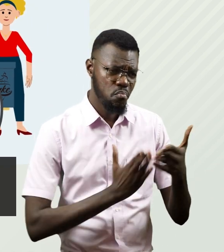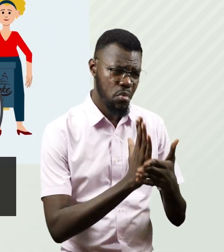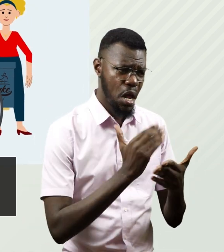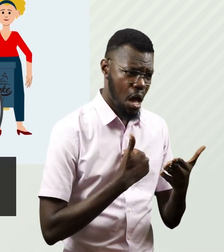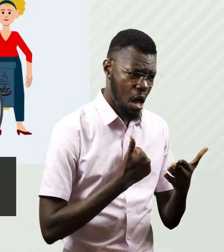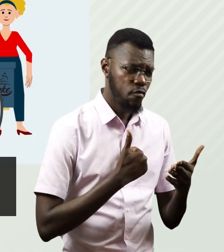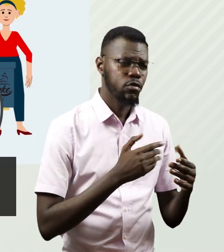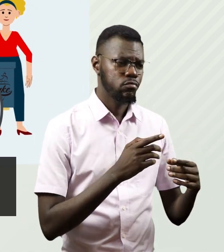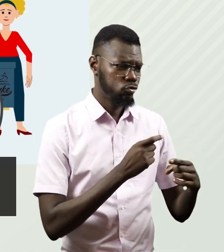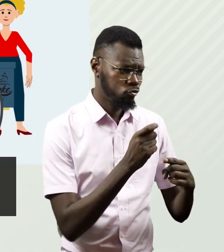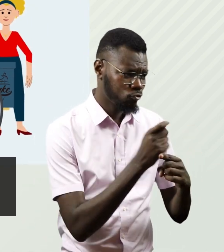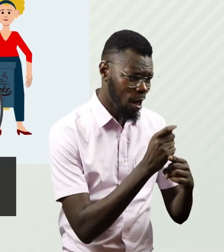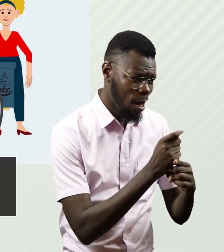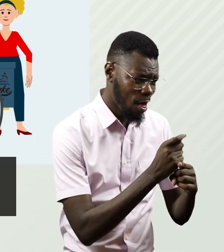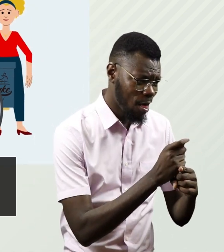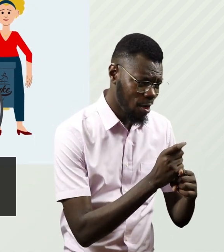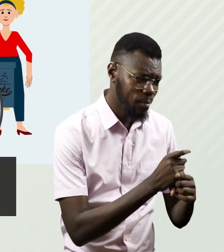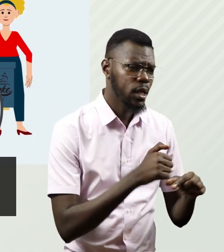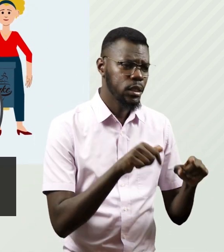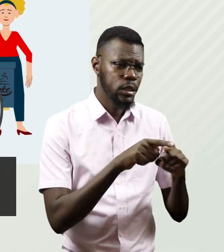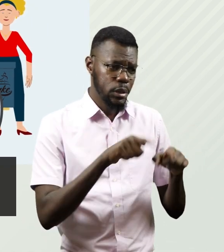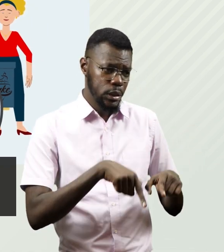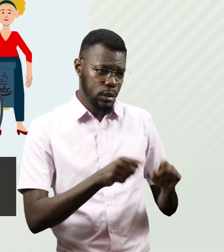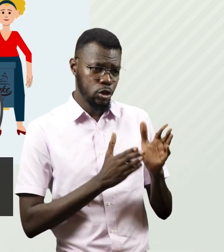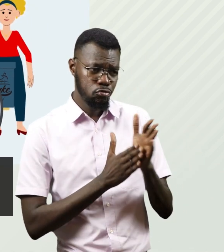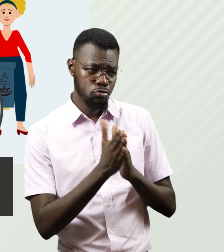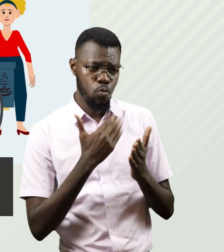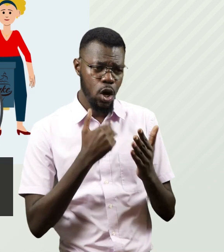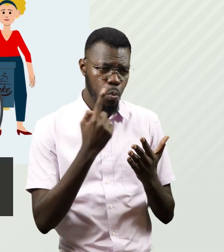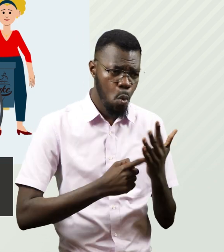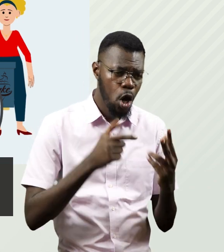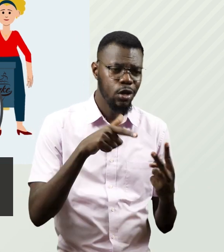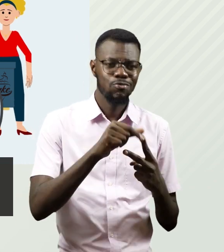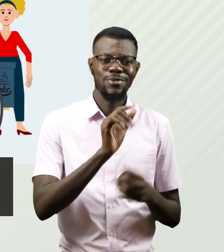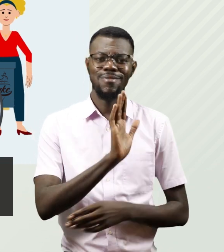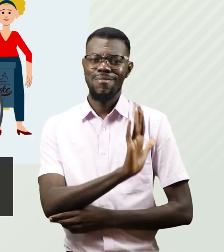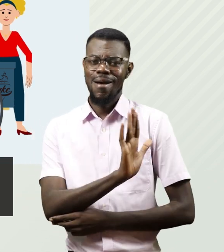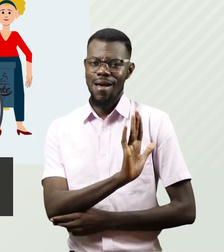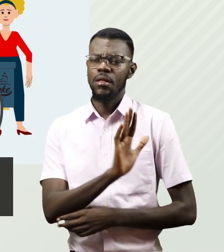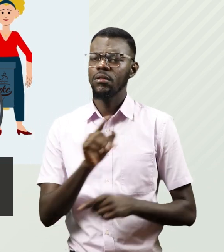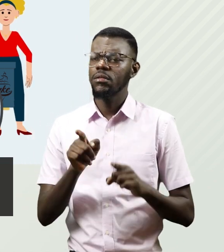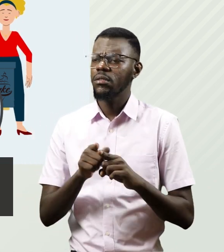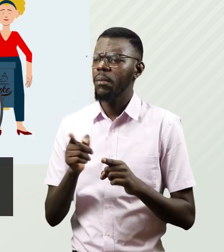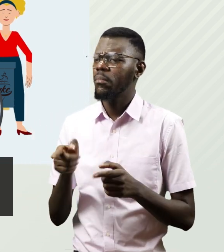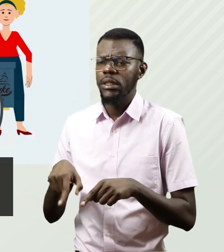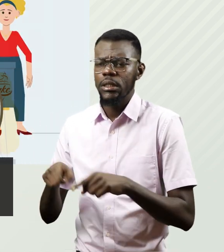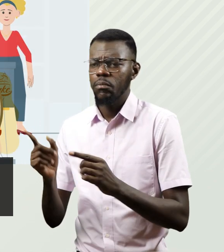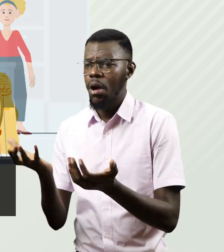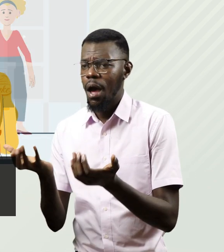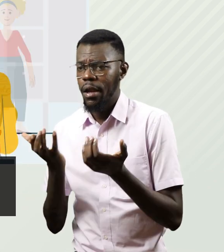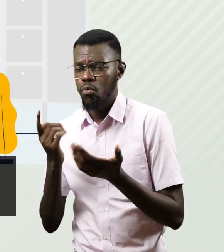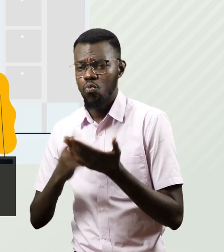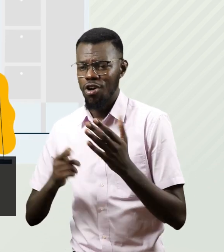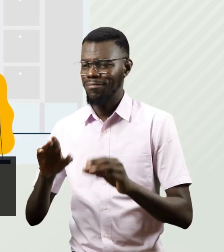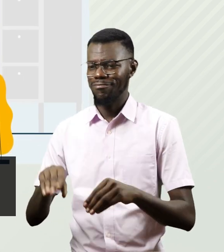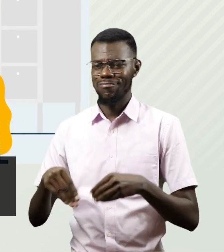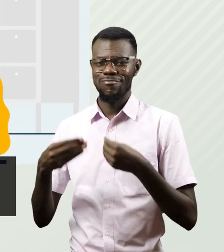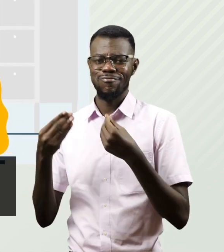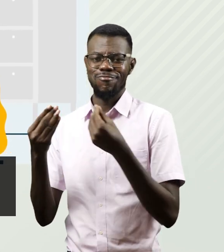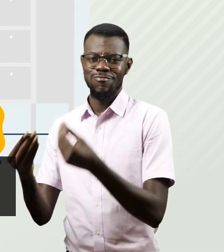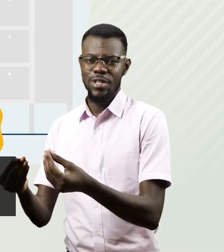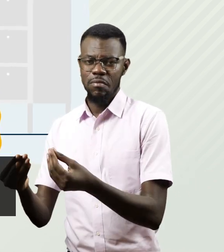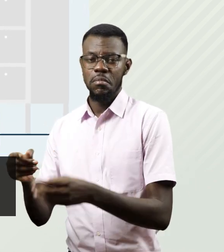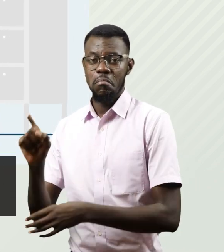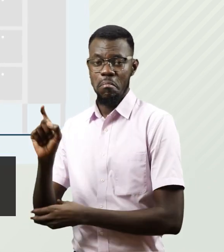training and in their fields of interest, have that training accommodate their needs, and have those